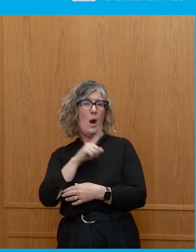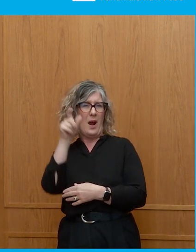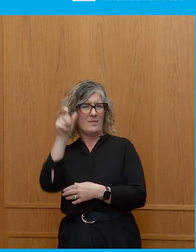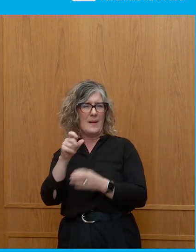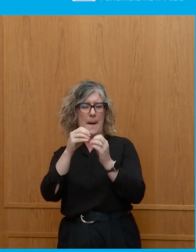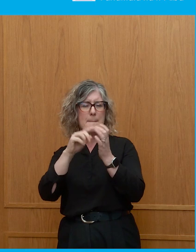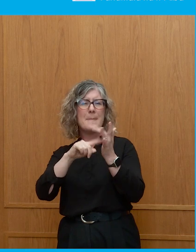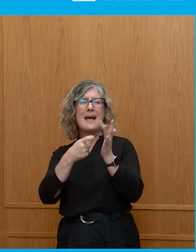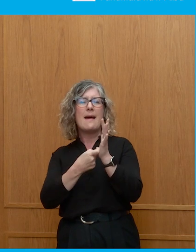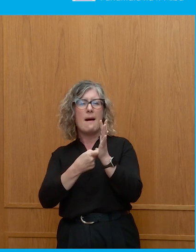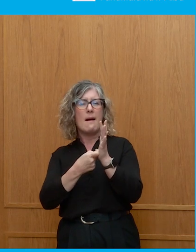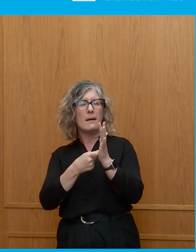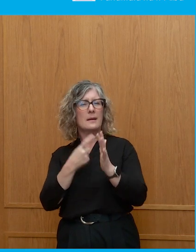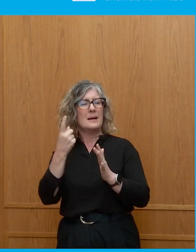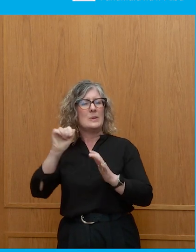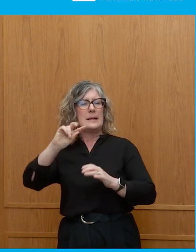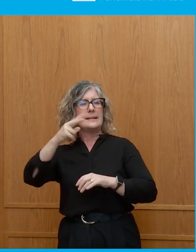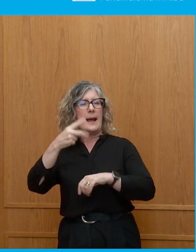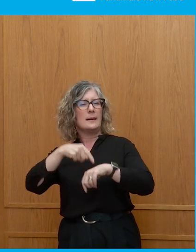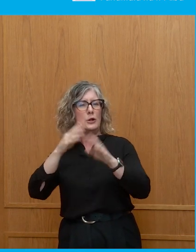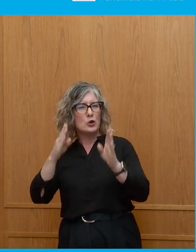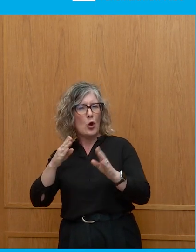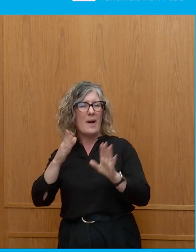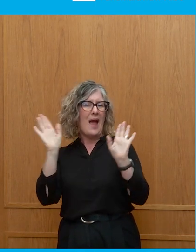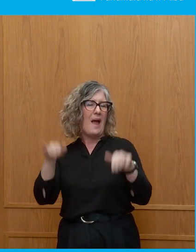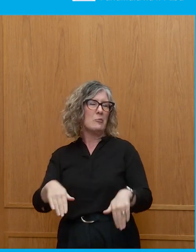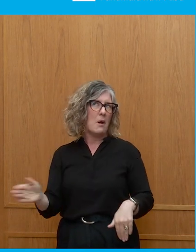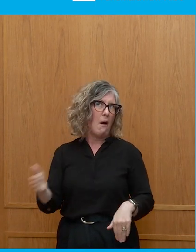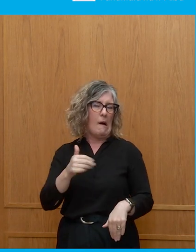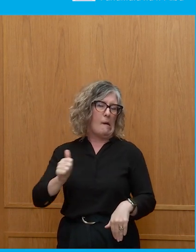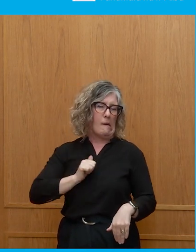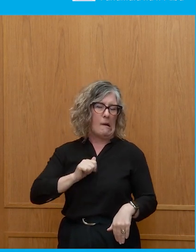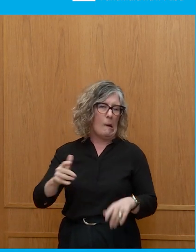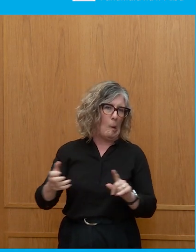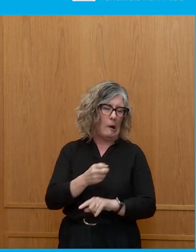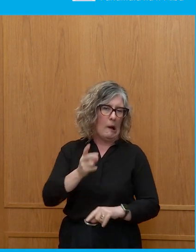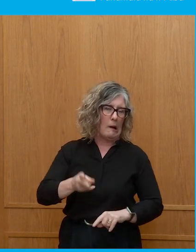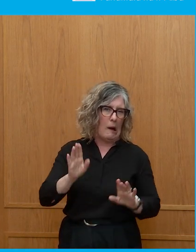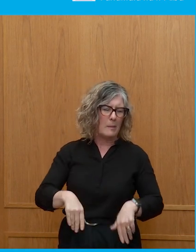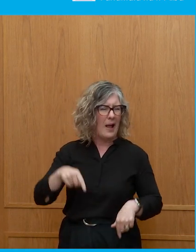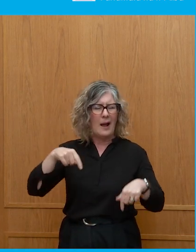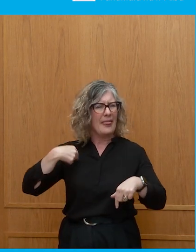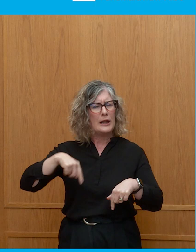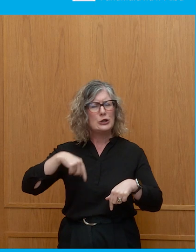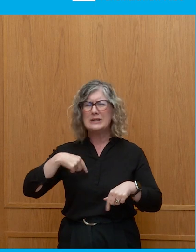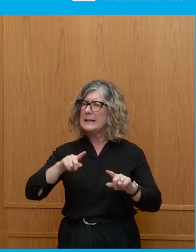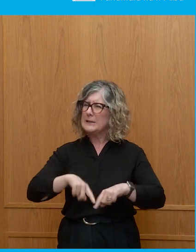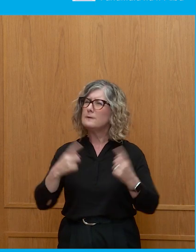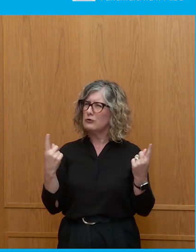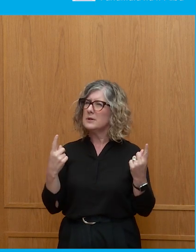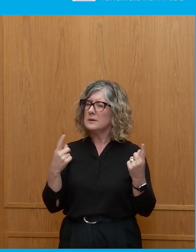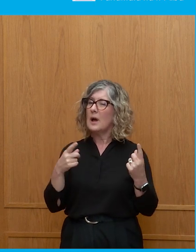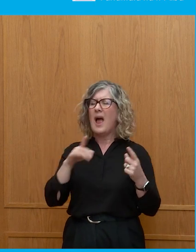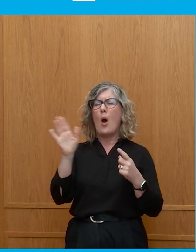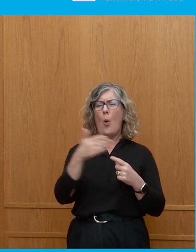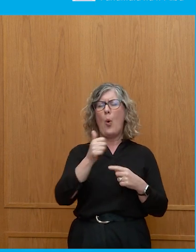term. It was a shoo-in. So, yes, it was predictable. This was different. Yes, the polls had Labour referendum, but it was a change election.